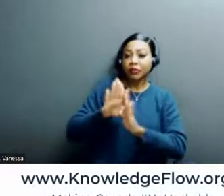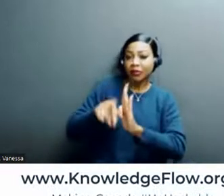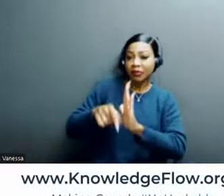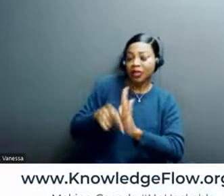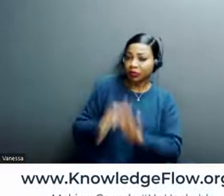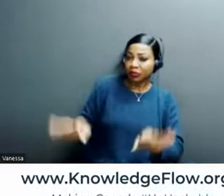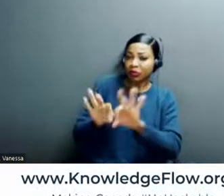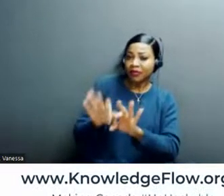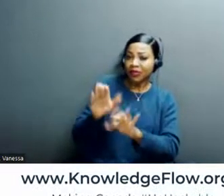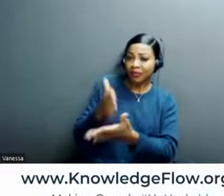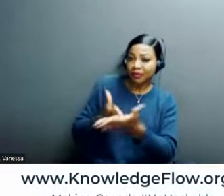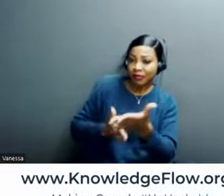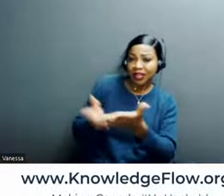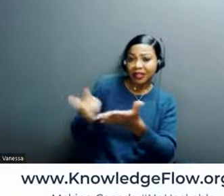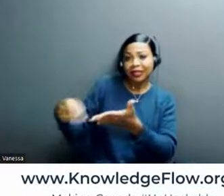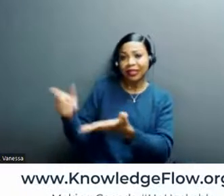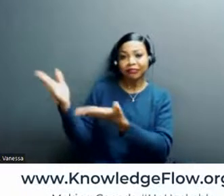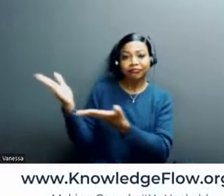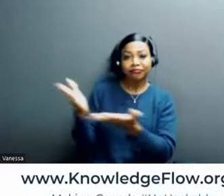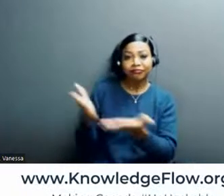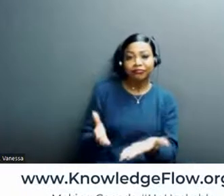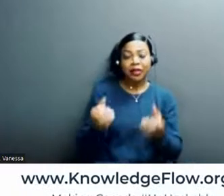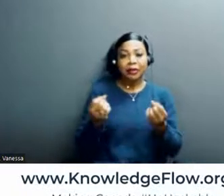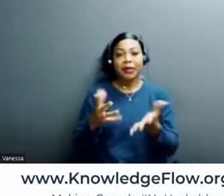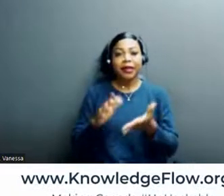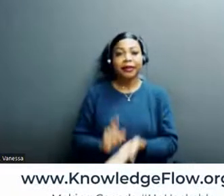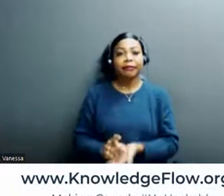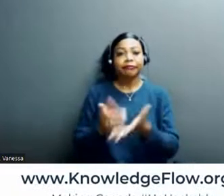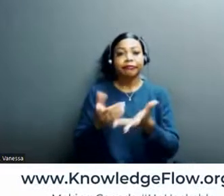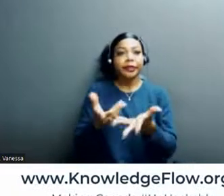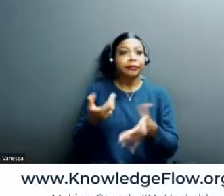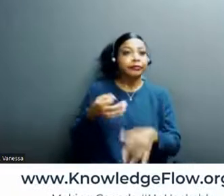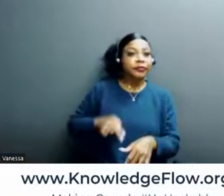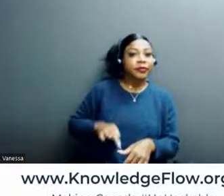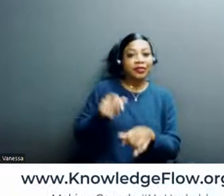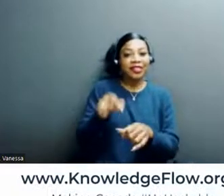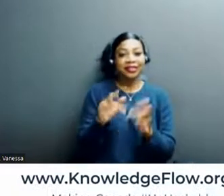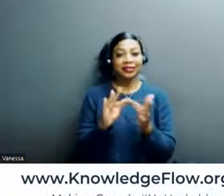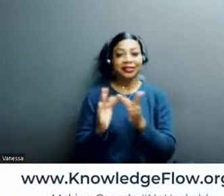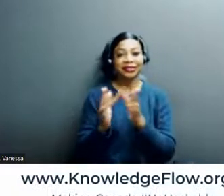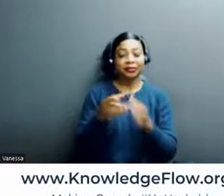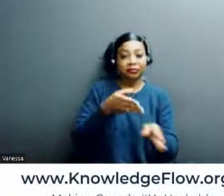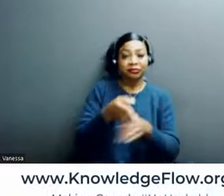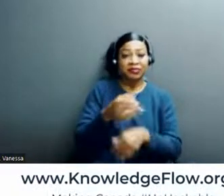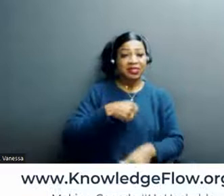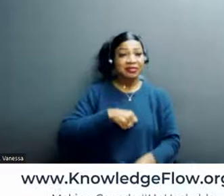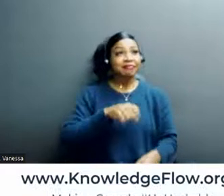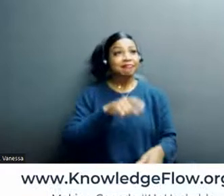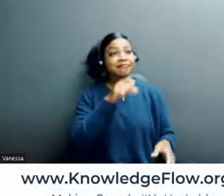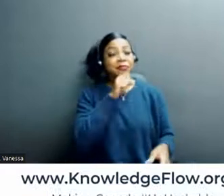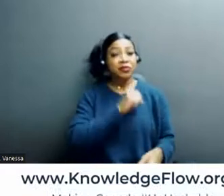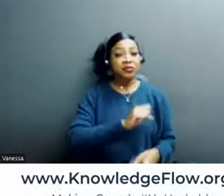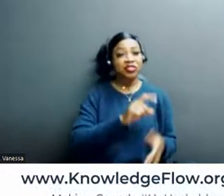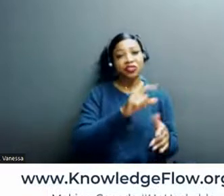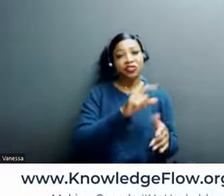And they bring many advantages to the cybersecurity industry. For myself, I'm in my fifties. I started when I was in my twenties,